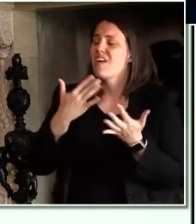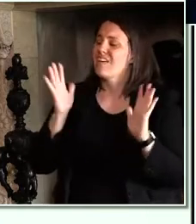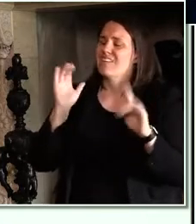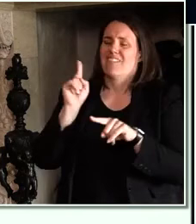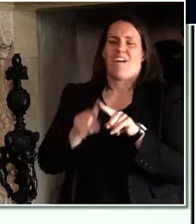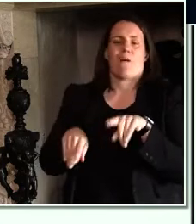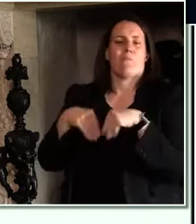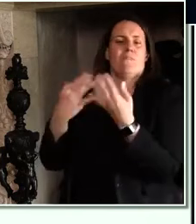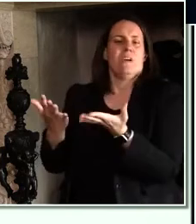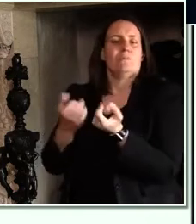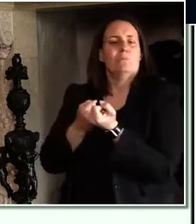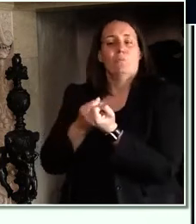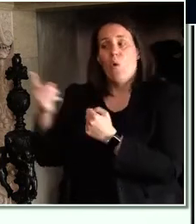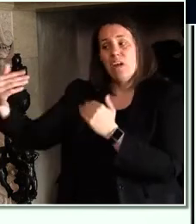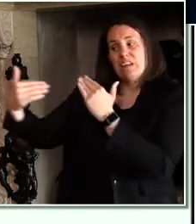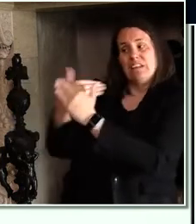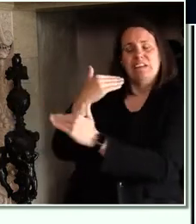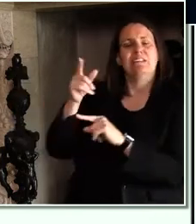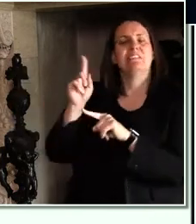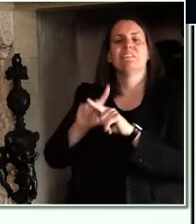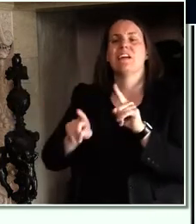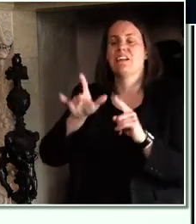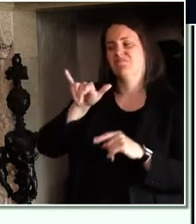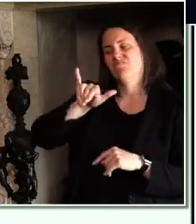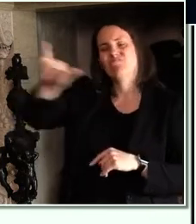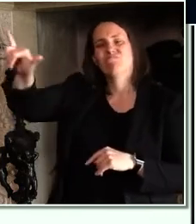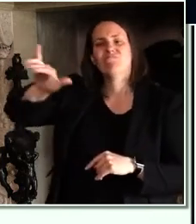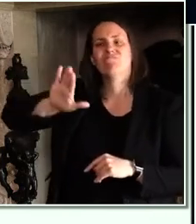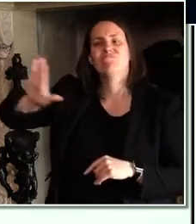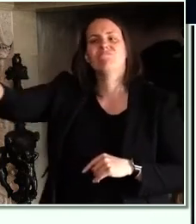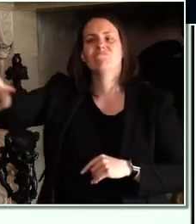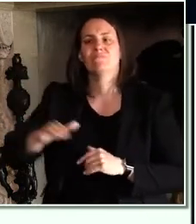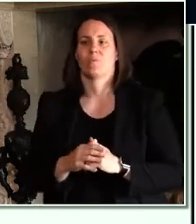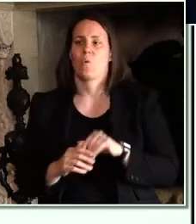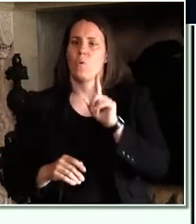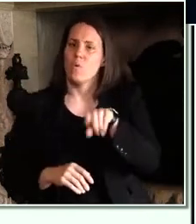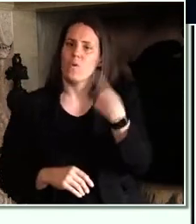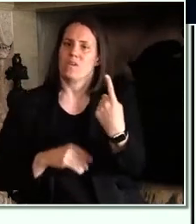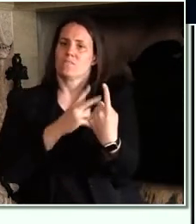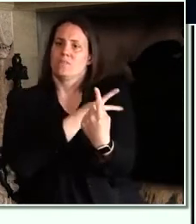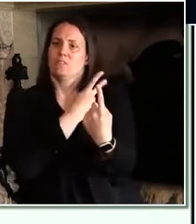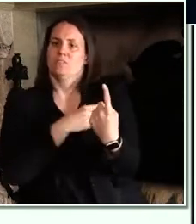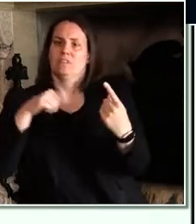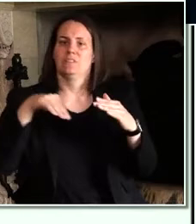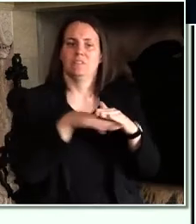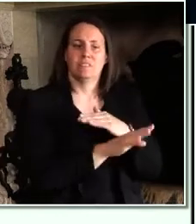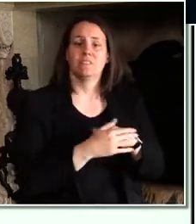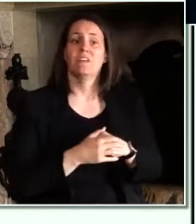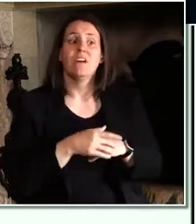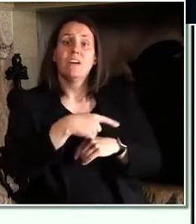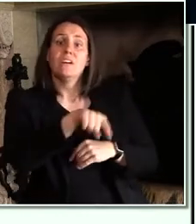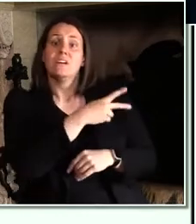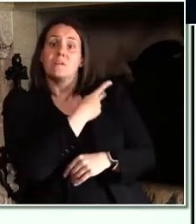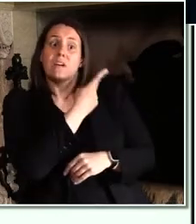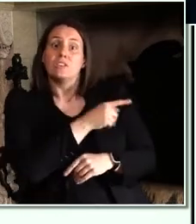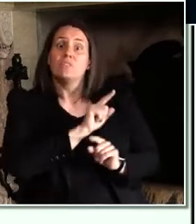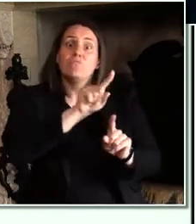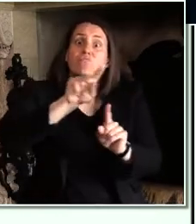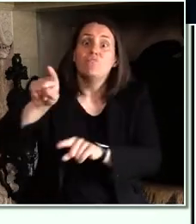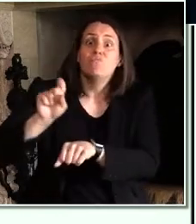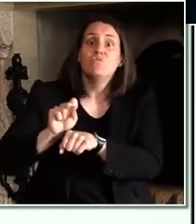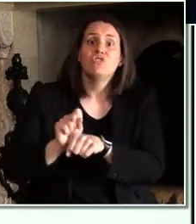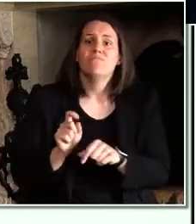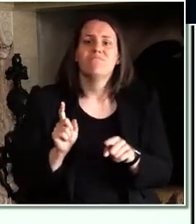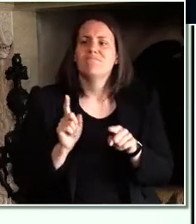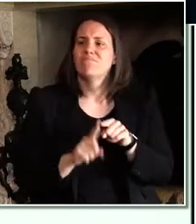but as the most vulnerable in our community, they also cannot stay home. They have to come to dialysis, they have to